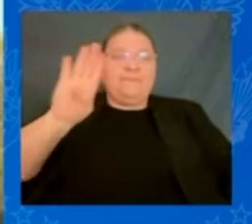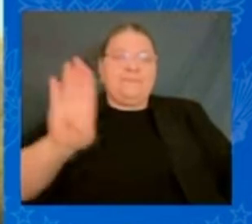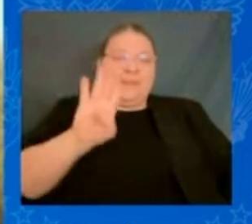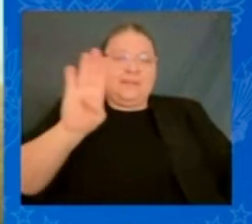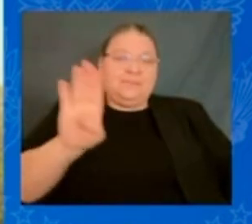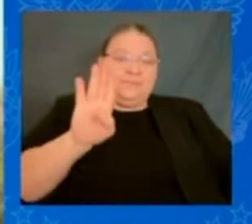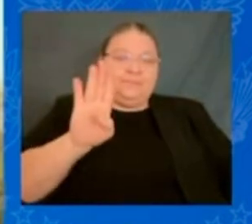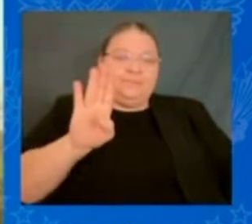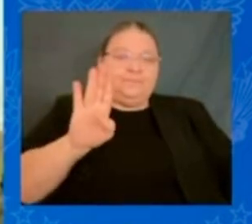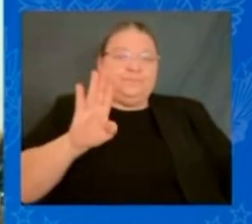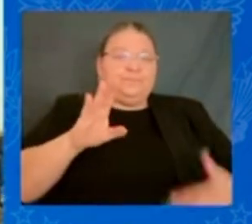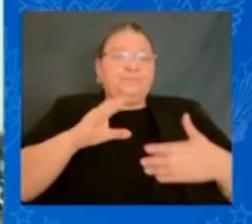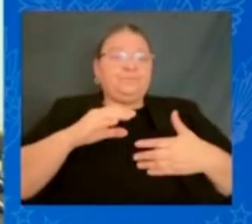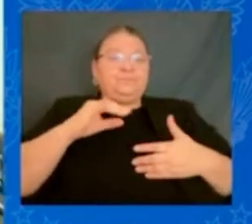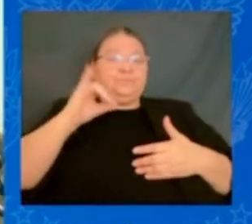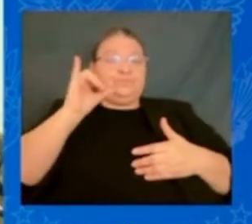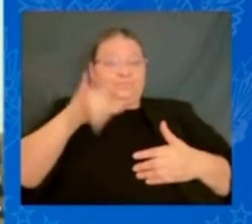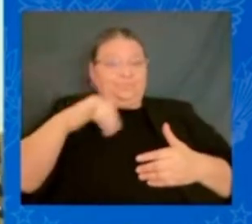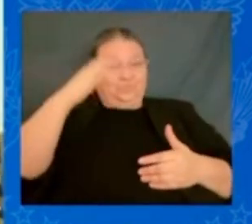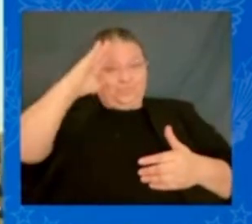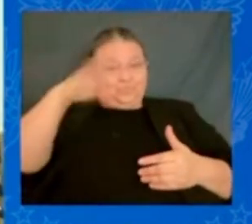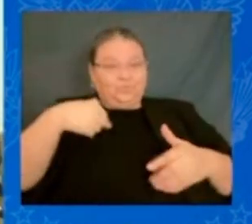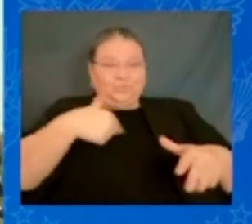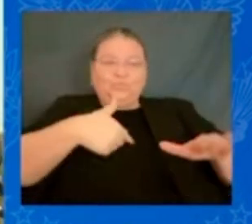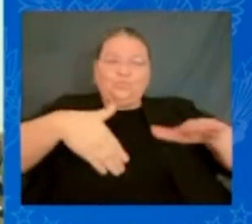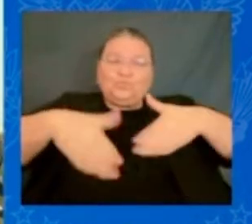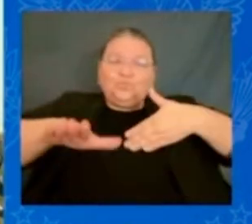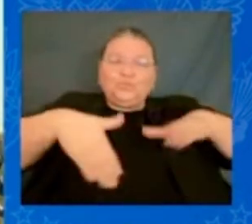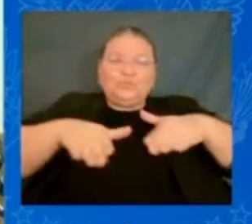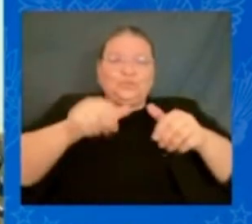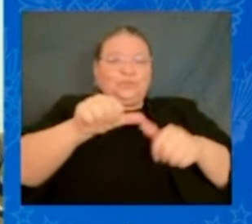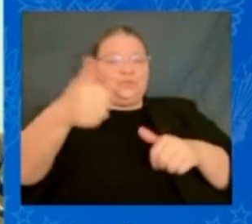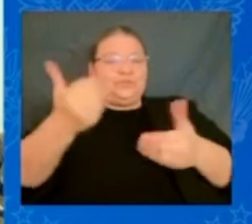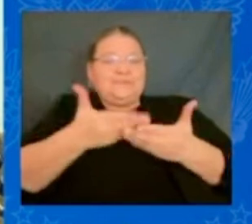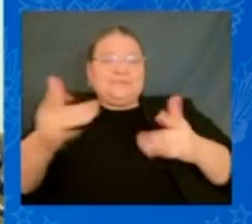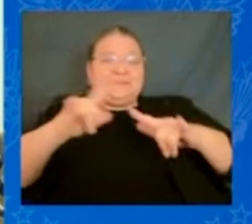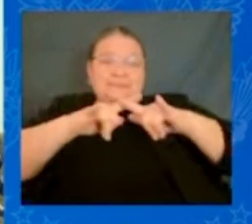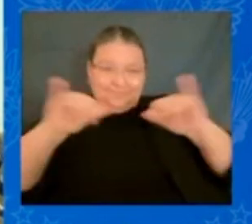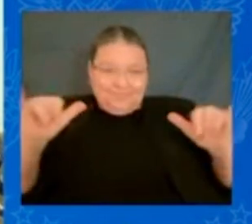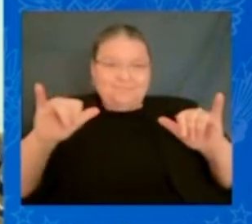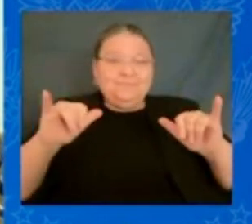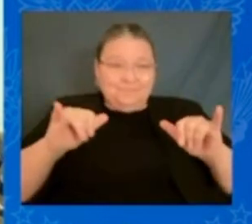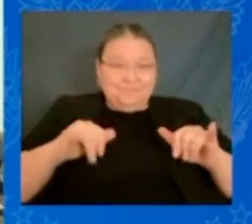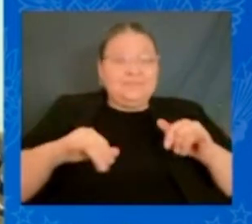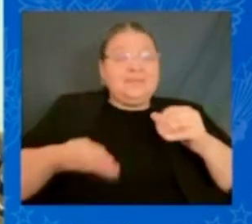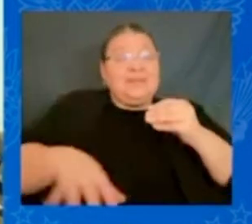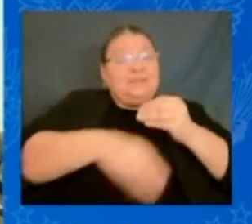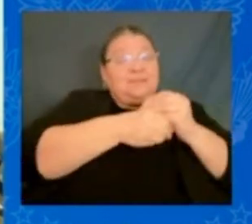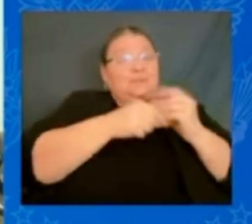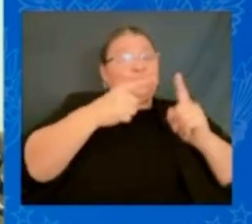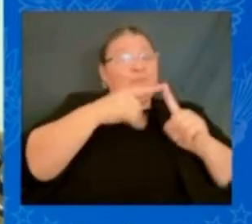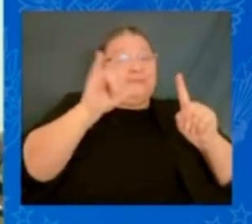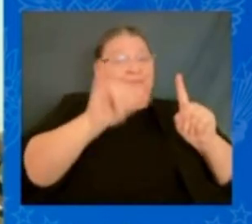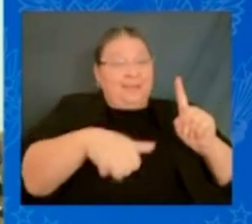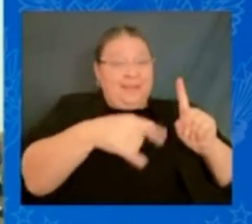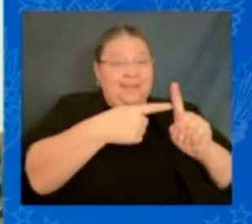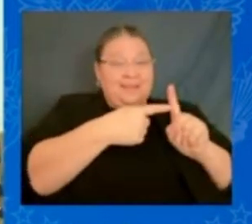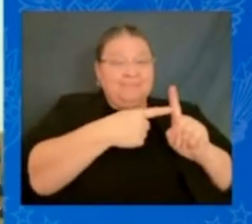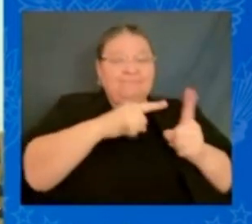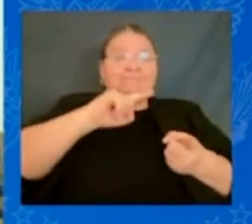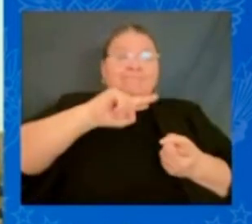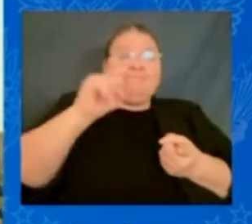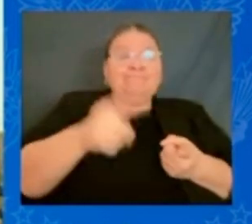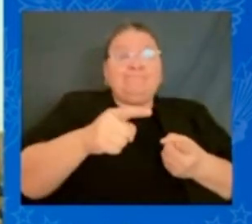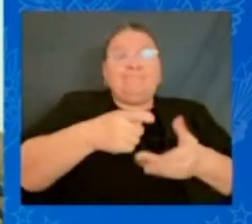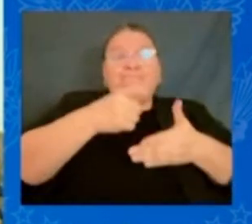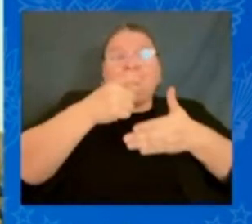You know, we can walk and chew gum at the same time. In addition to that, when we reduce the cost of insulin for students on Medicare,